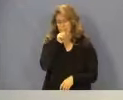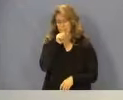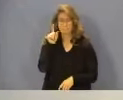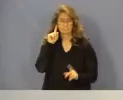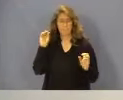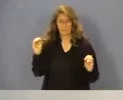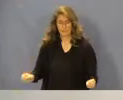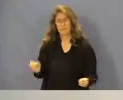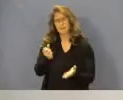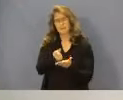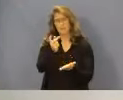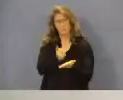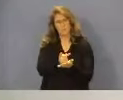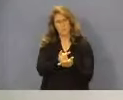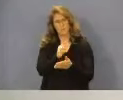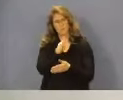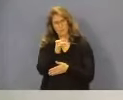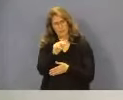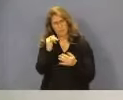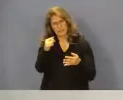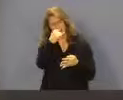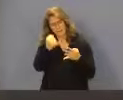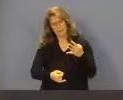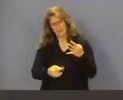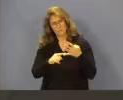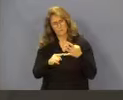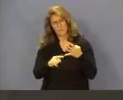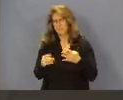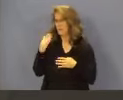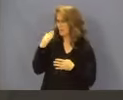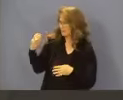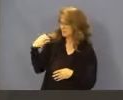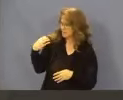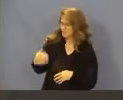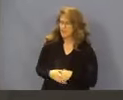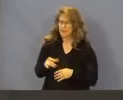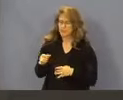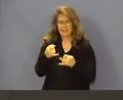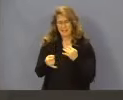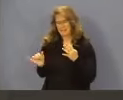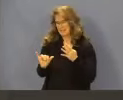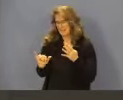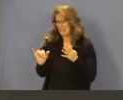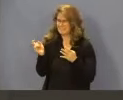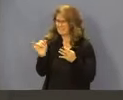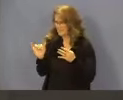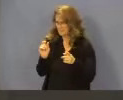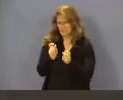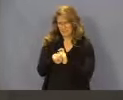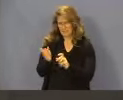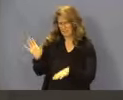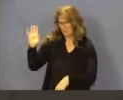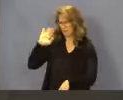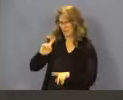Hearing none, it is approved. Brian, you may move to your final item. Thank you. Thank you, Mr. Chair. This last item is the same change as the previous,